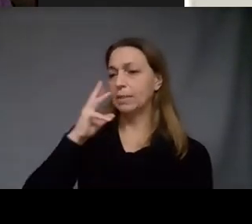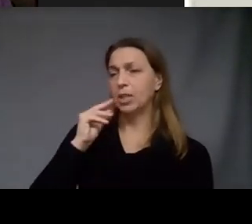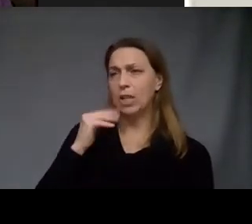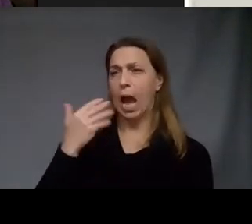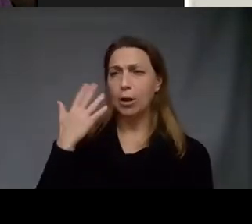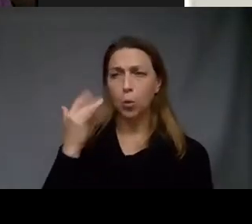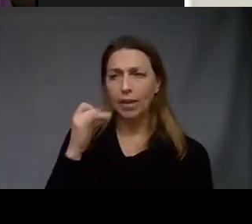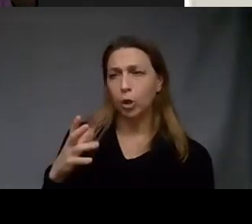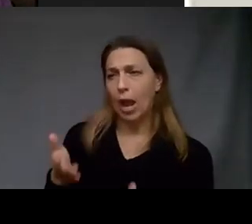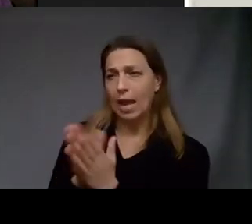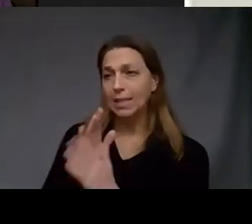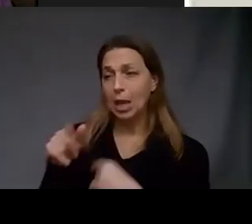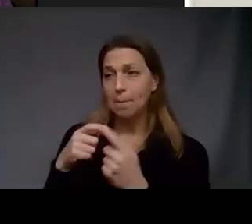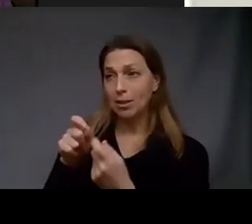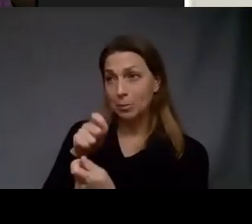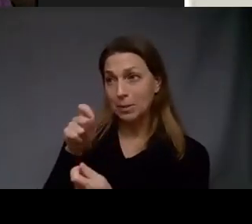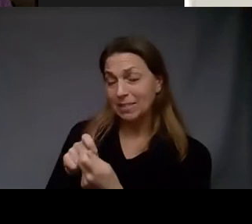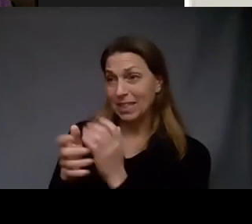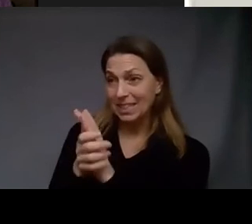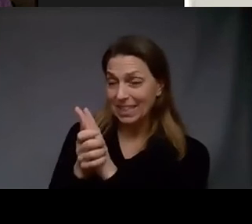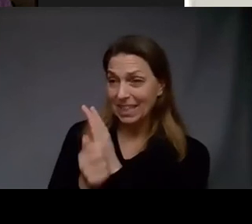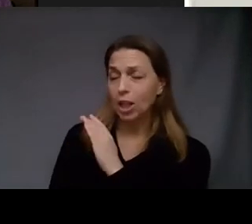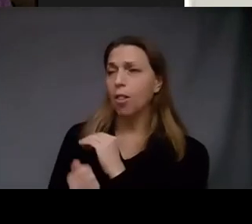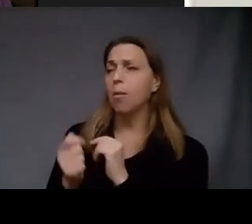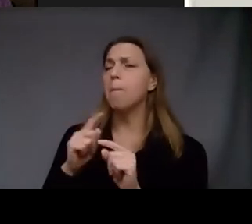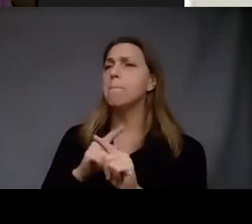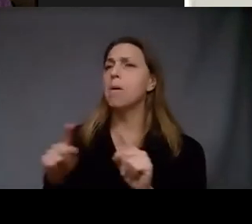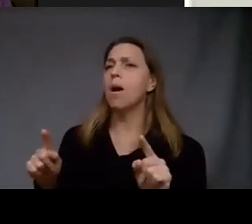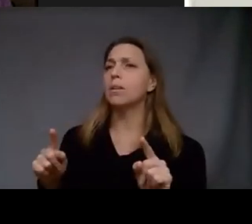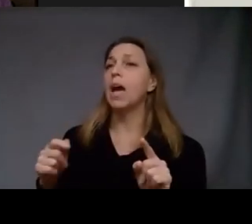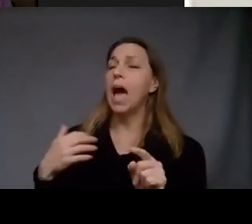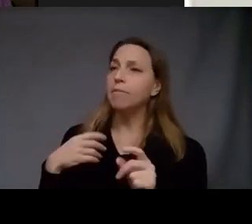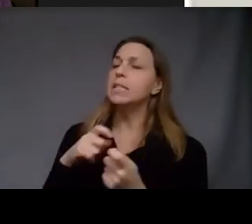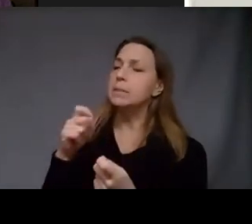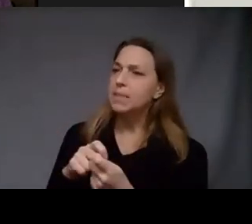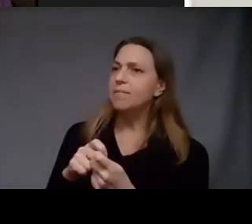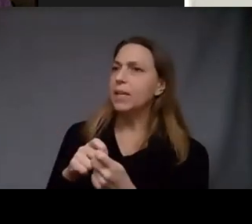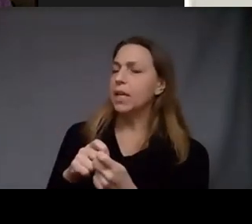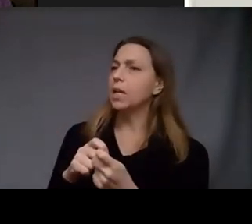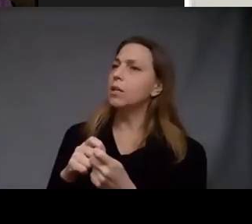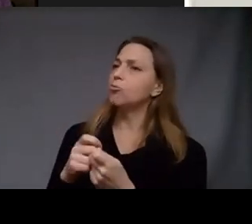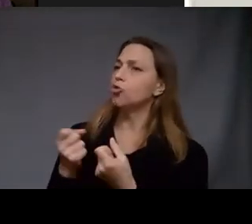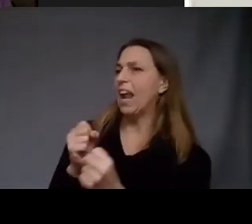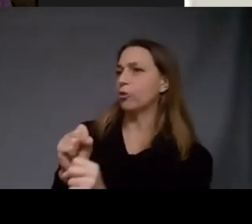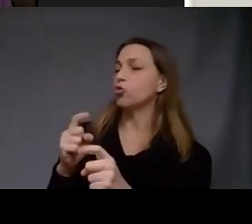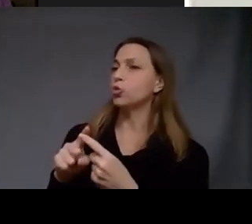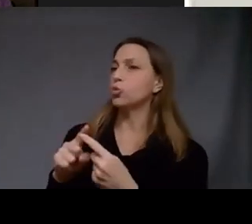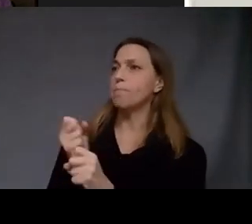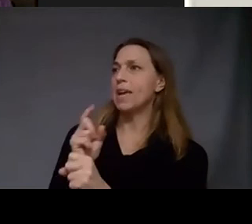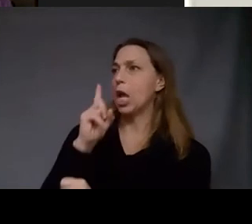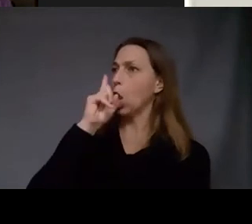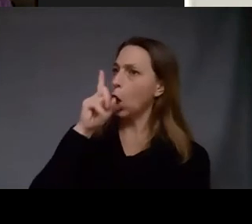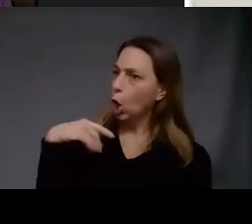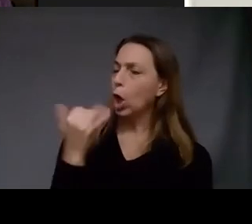I'm not sure completely what you're driving at but certainly there are techniques to make it look like something some figure